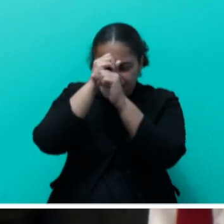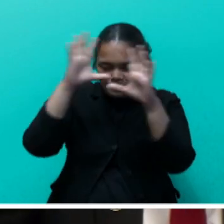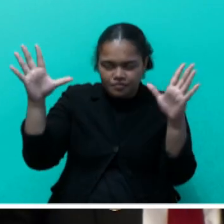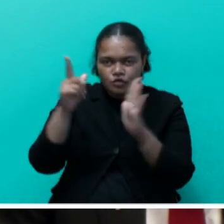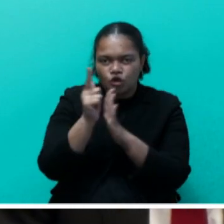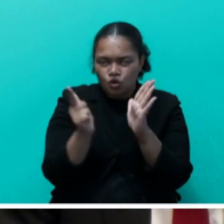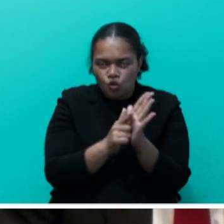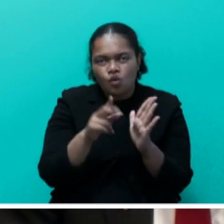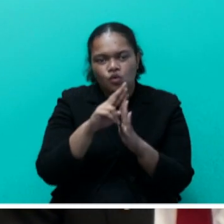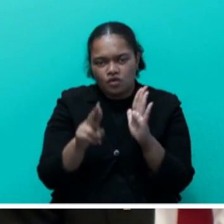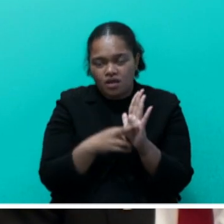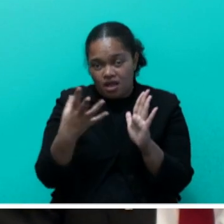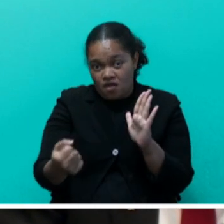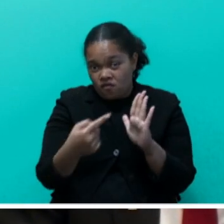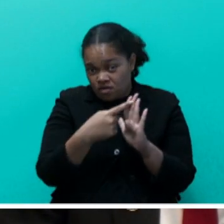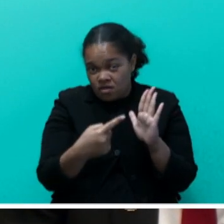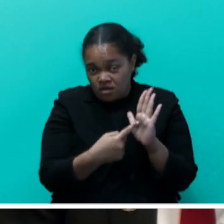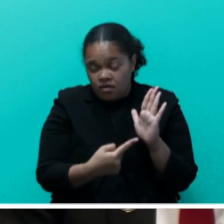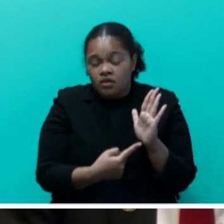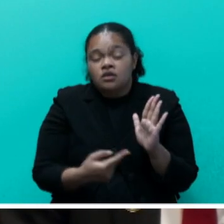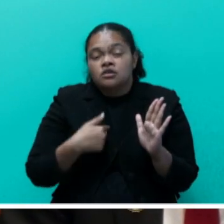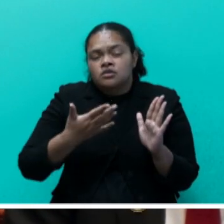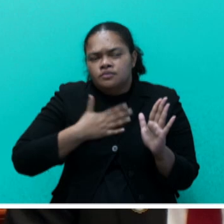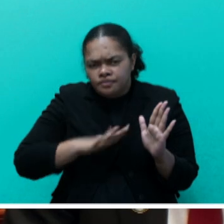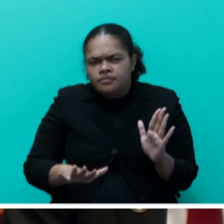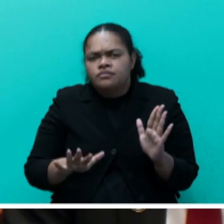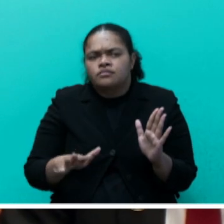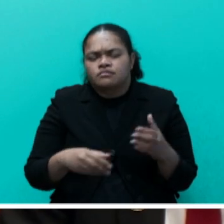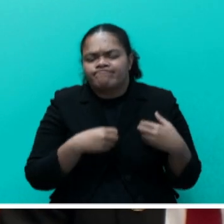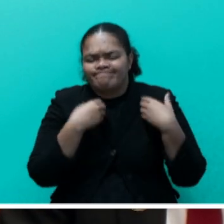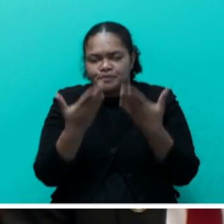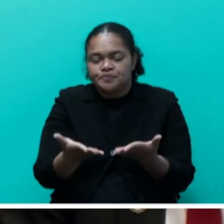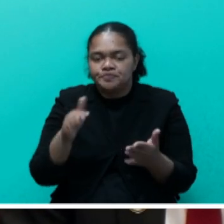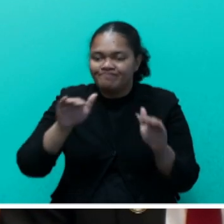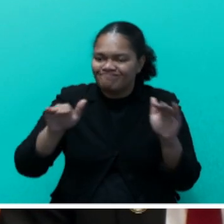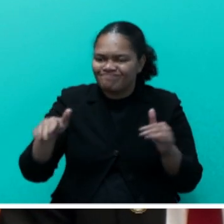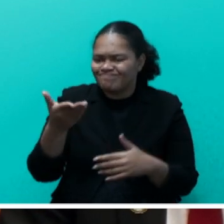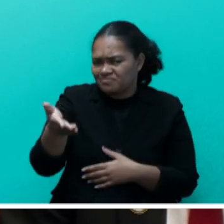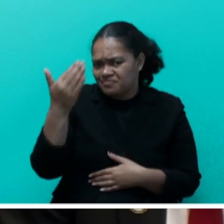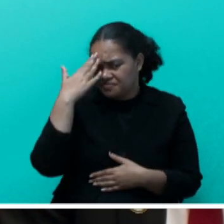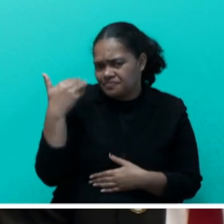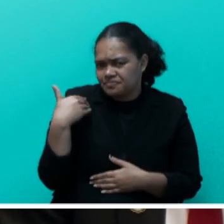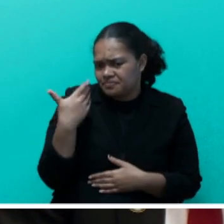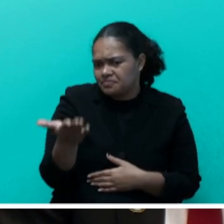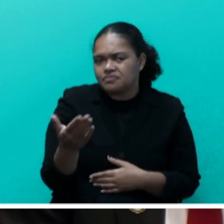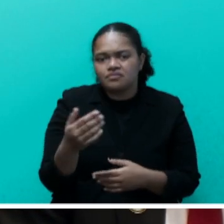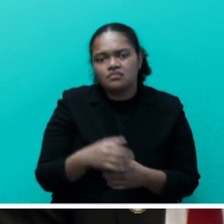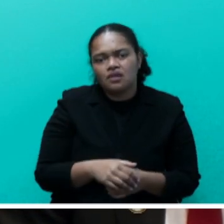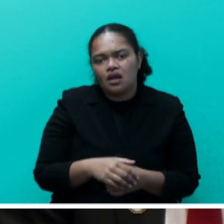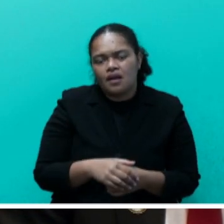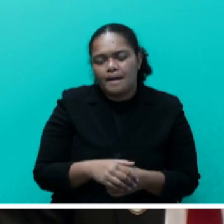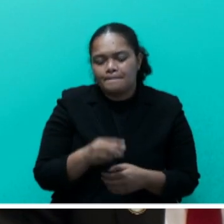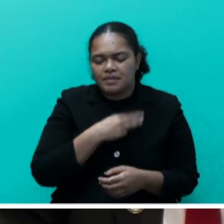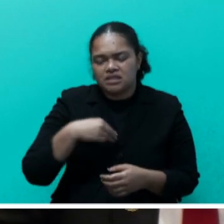regulations that have been in place. And I just wanted to bring this to the attention of the Minister. It's a tough job on the ground.